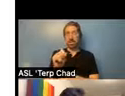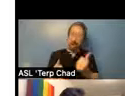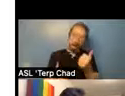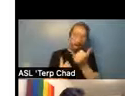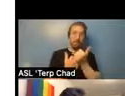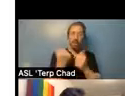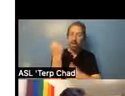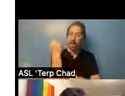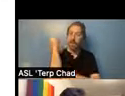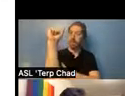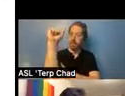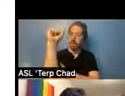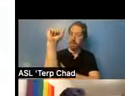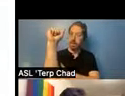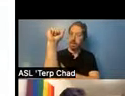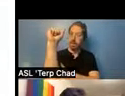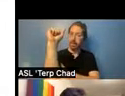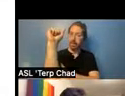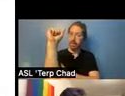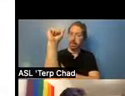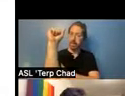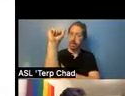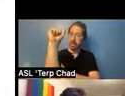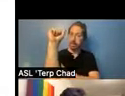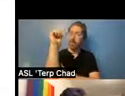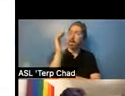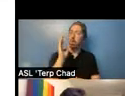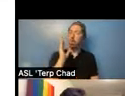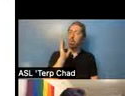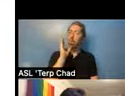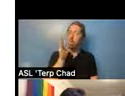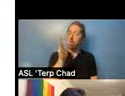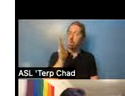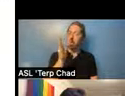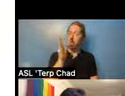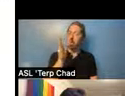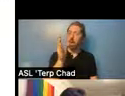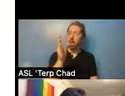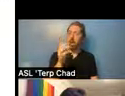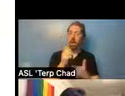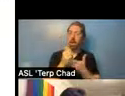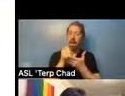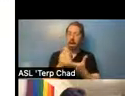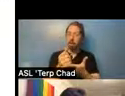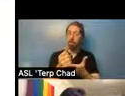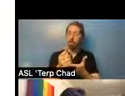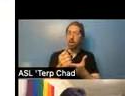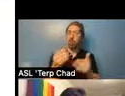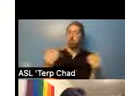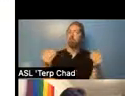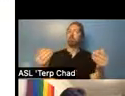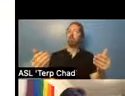we should, you know, it will, it'll, it'll, it'll, move us, uh, closer to having a more, uh, just